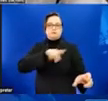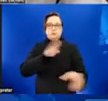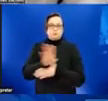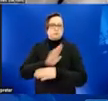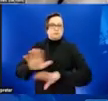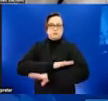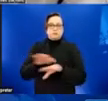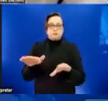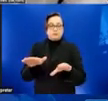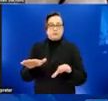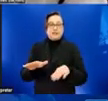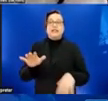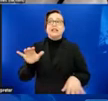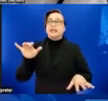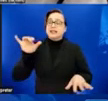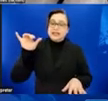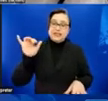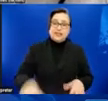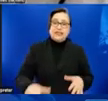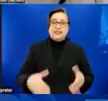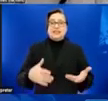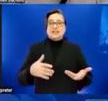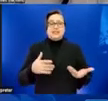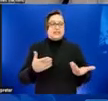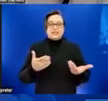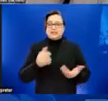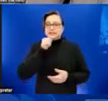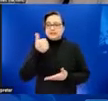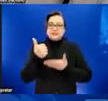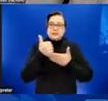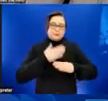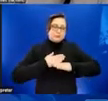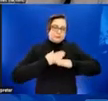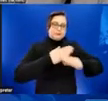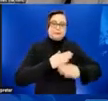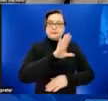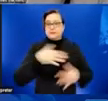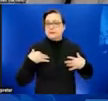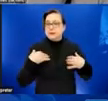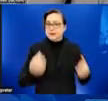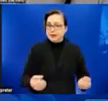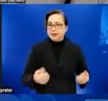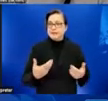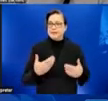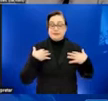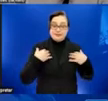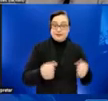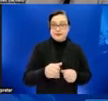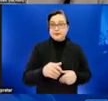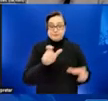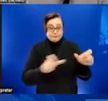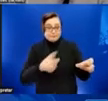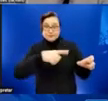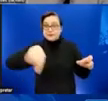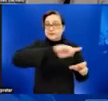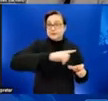runs contrary to protecting their own health as well as the health of those they work with, socialize, and live with.